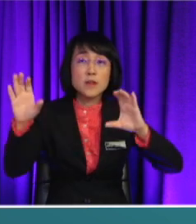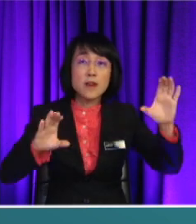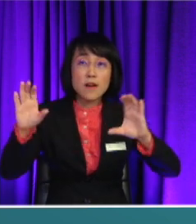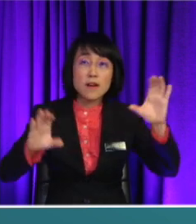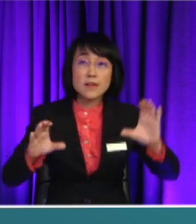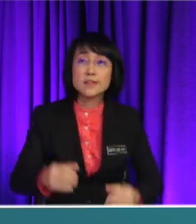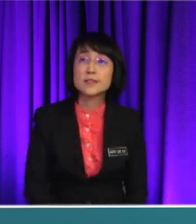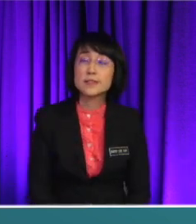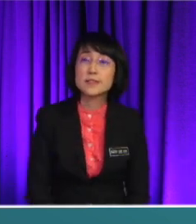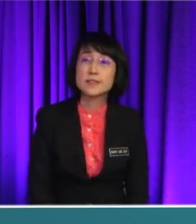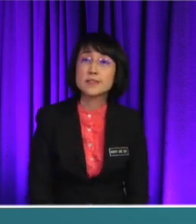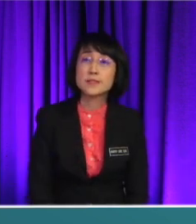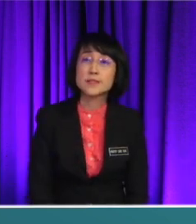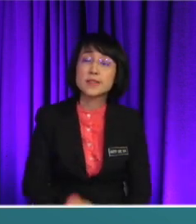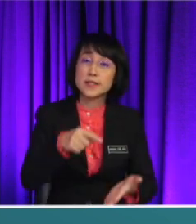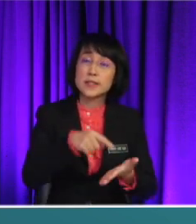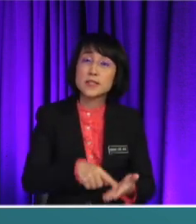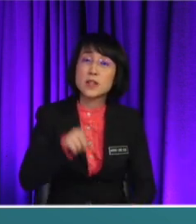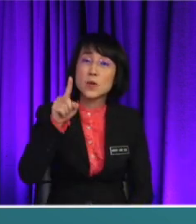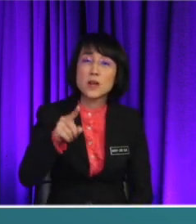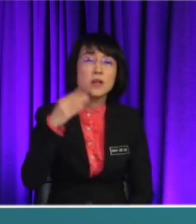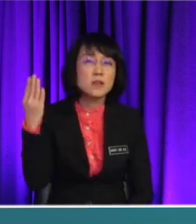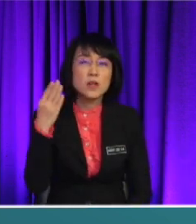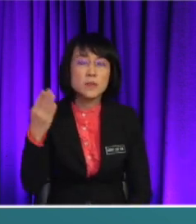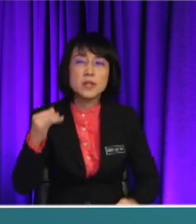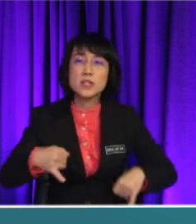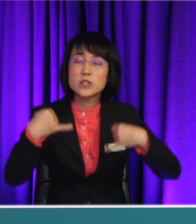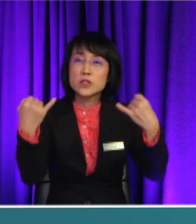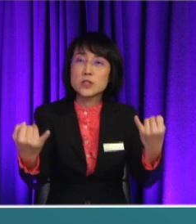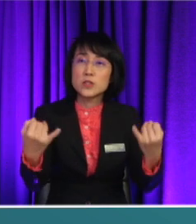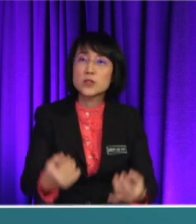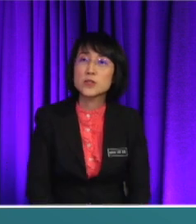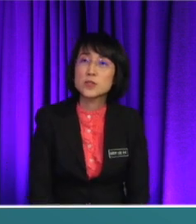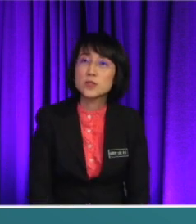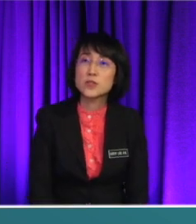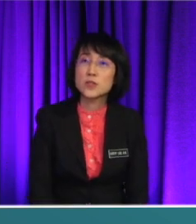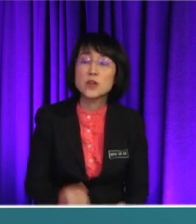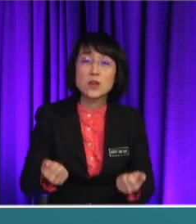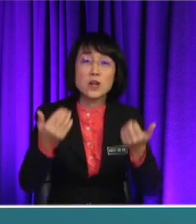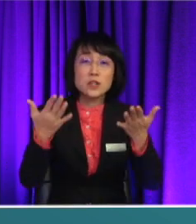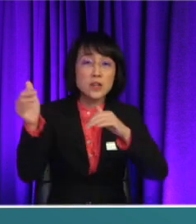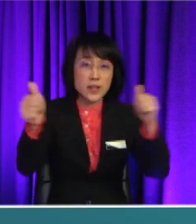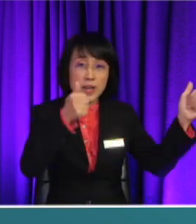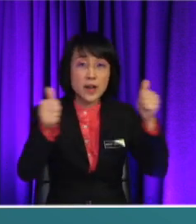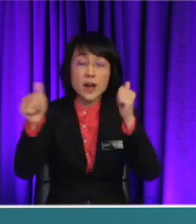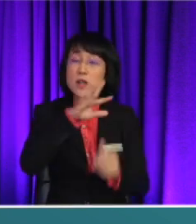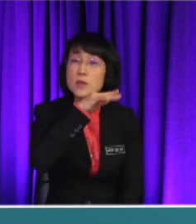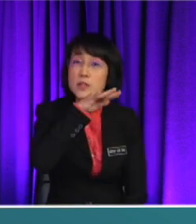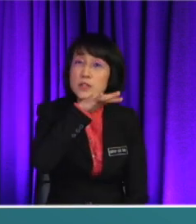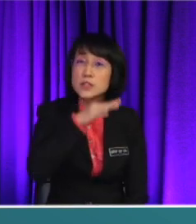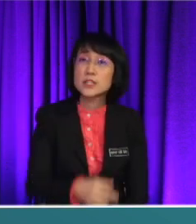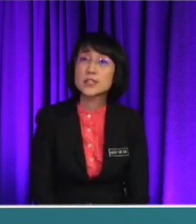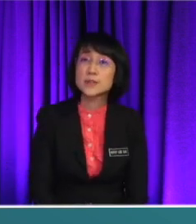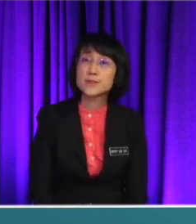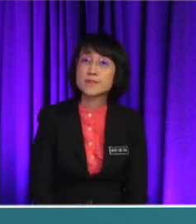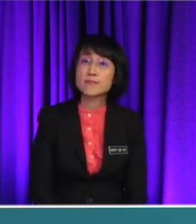this is also one of the common issues, right, for the causes of our air pollution, yeah? Yeah. And then